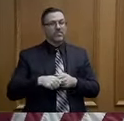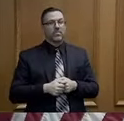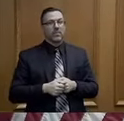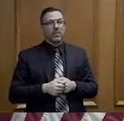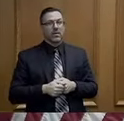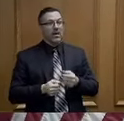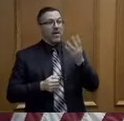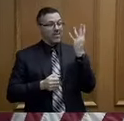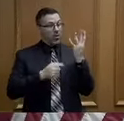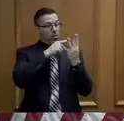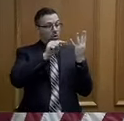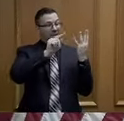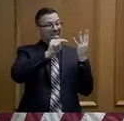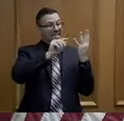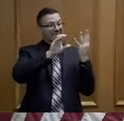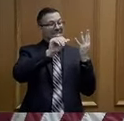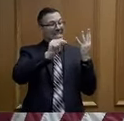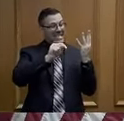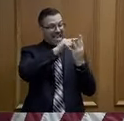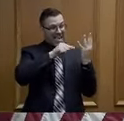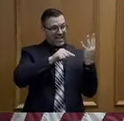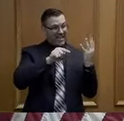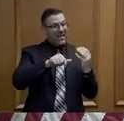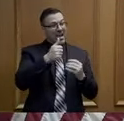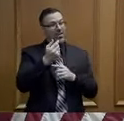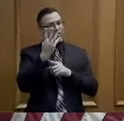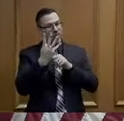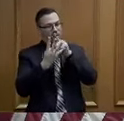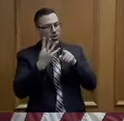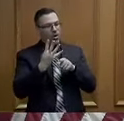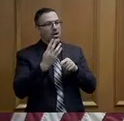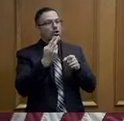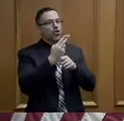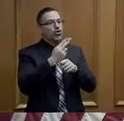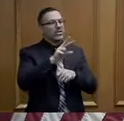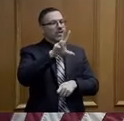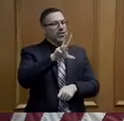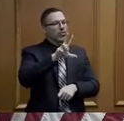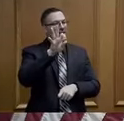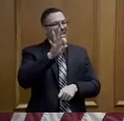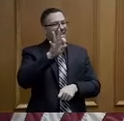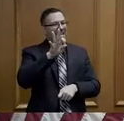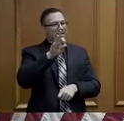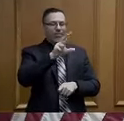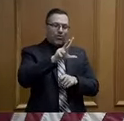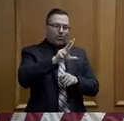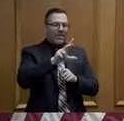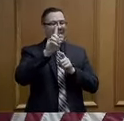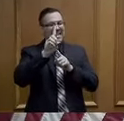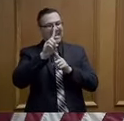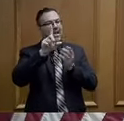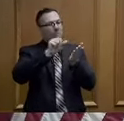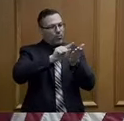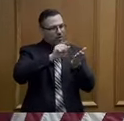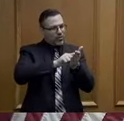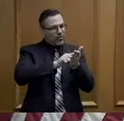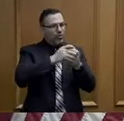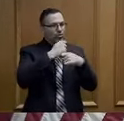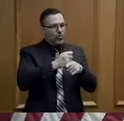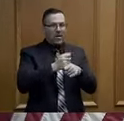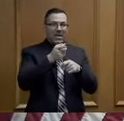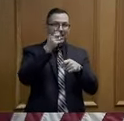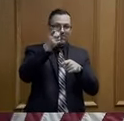TCATs by the way, who are 3D printing face shields. Now these face shields will